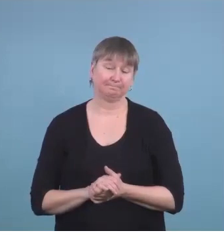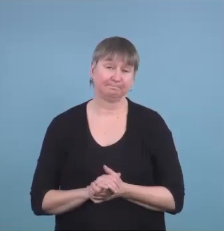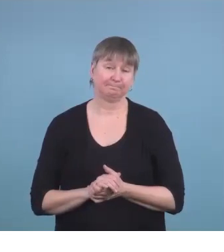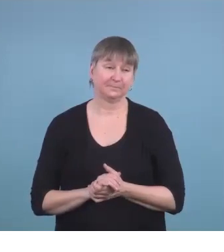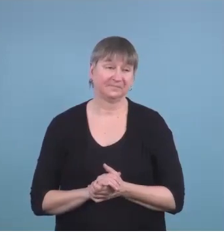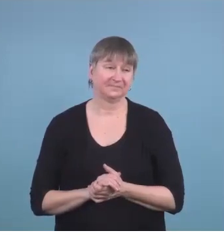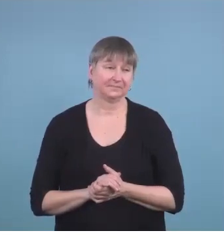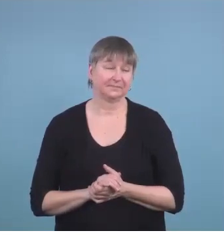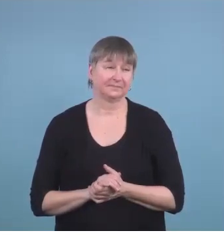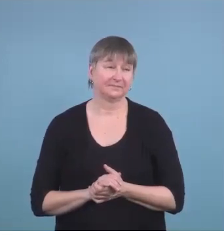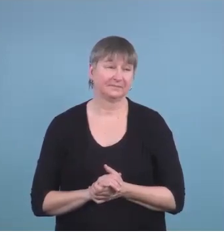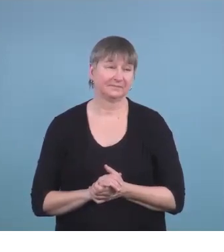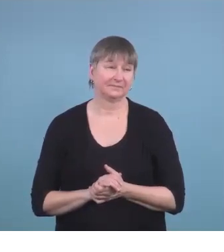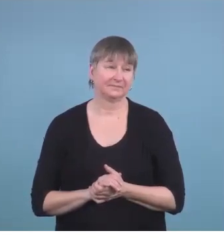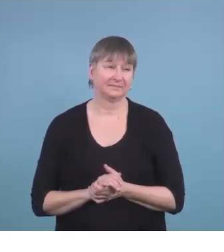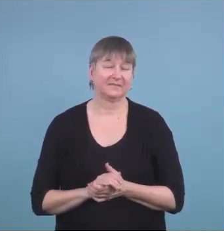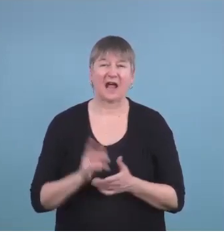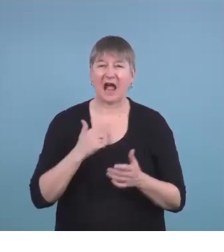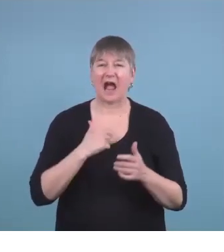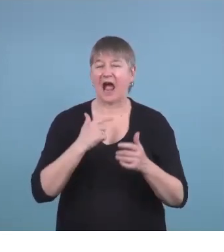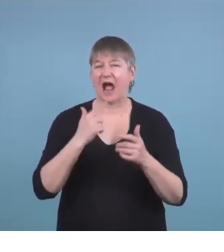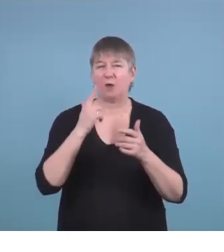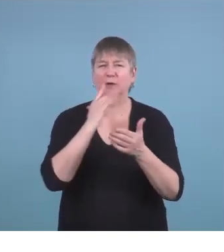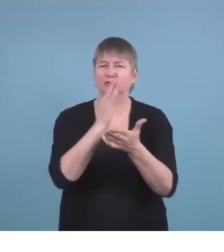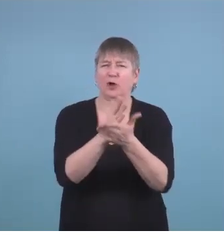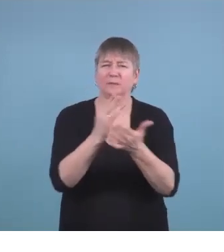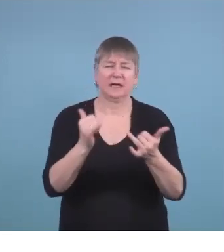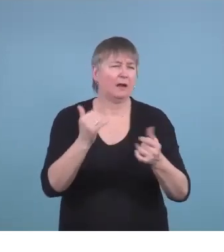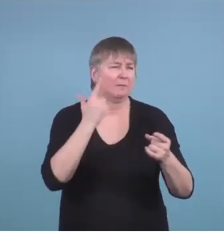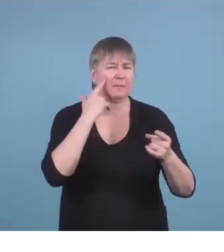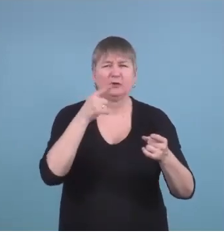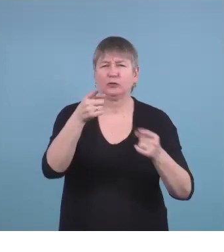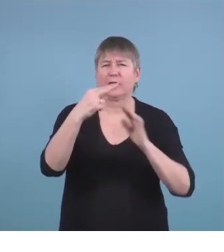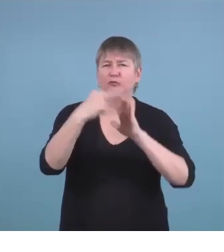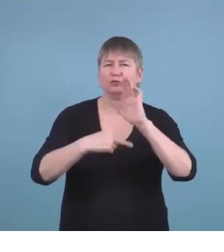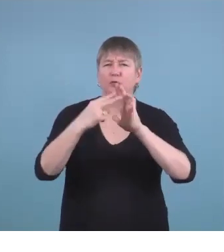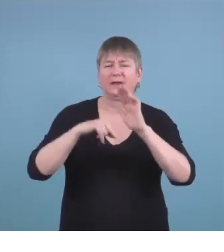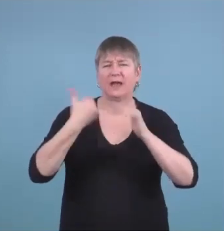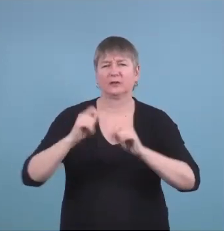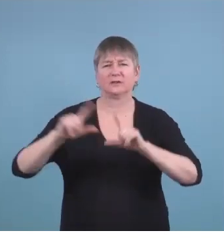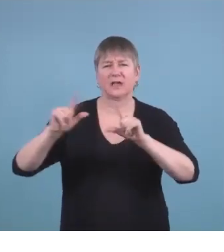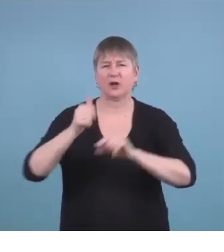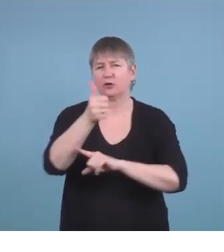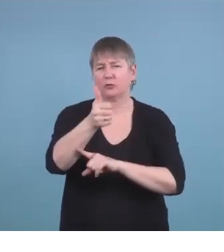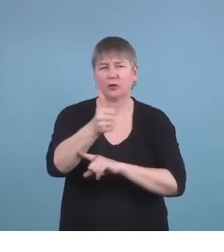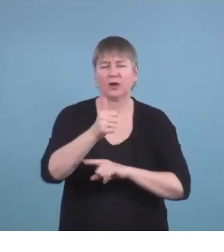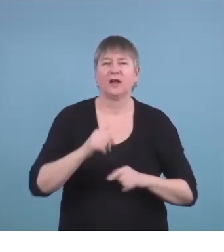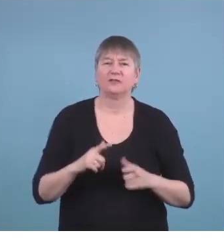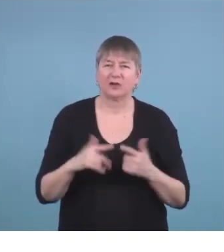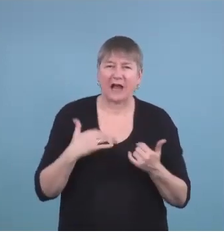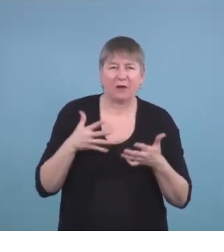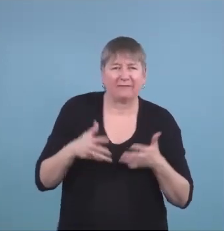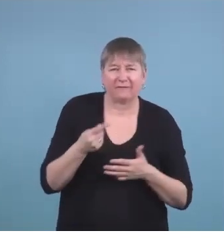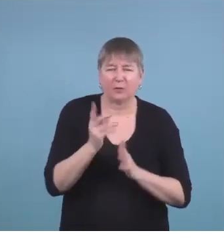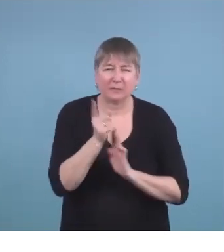I'm going to call that a quits. You guys can read through the rest of the PowerPoint on your own but this way I have a couple minutes